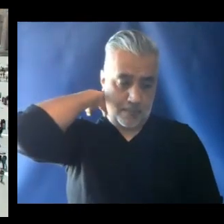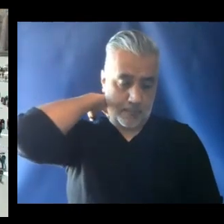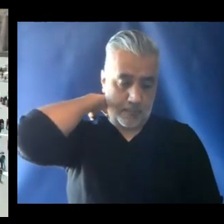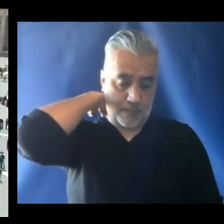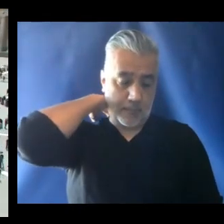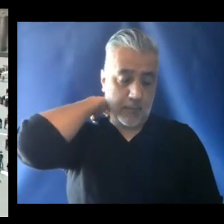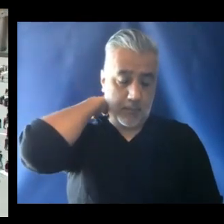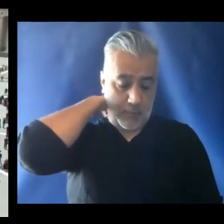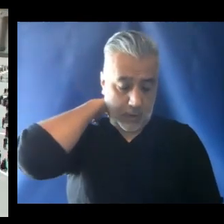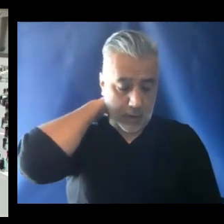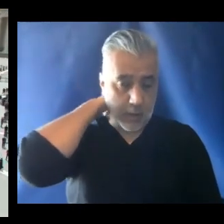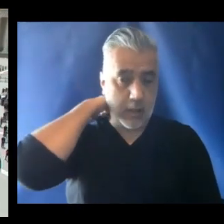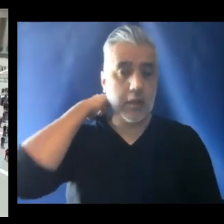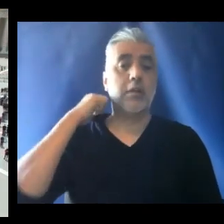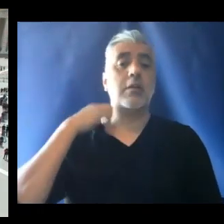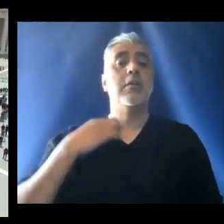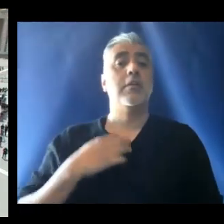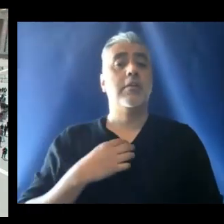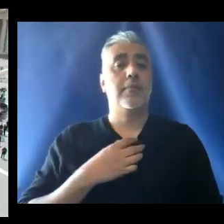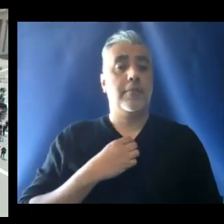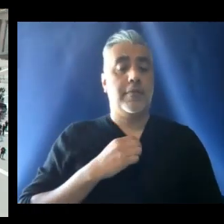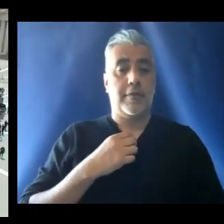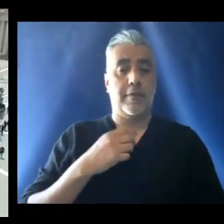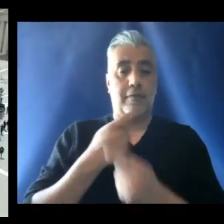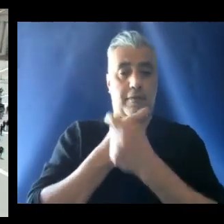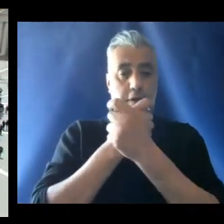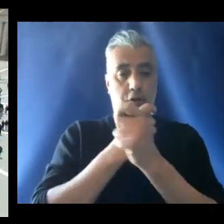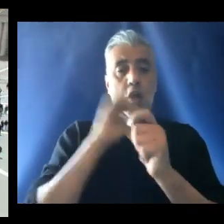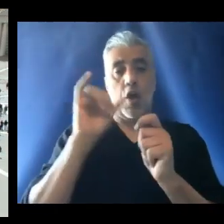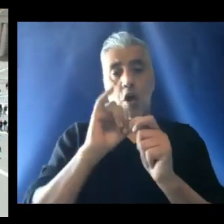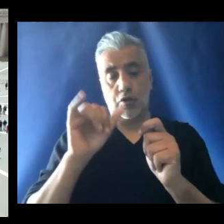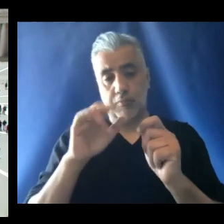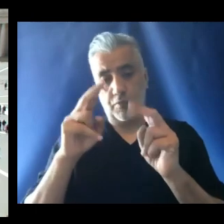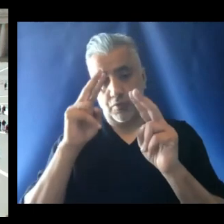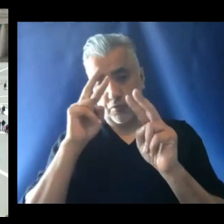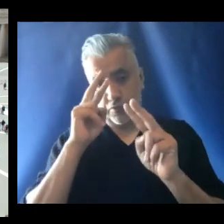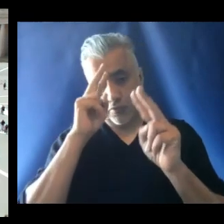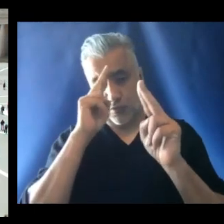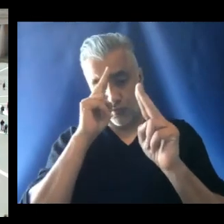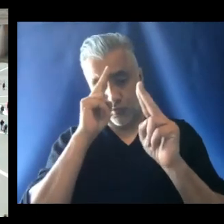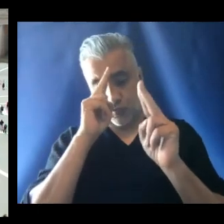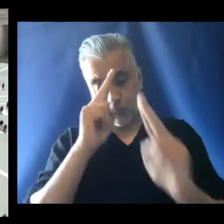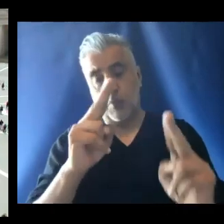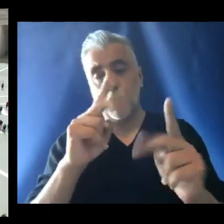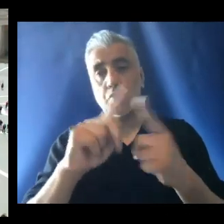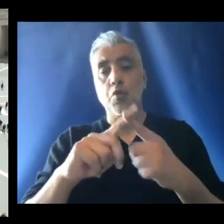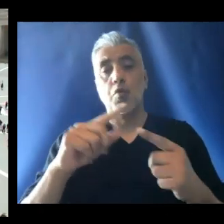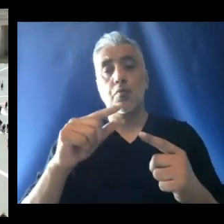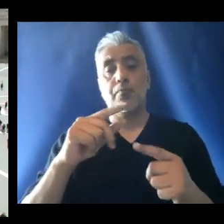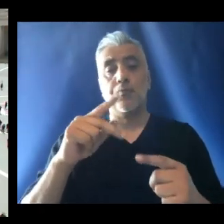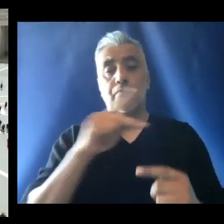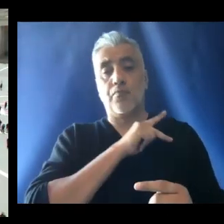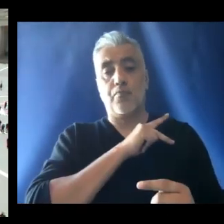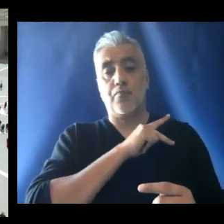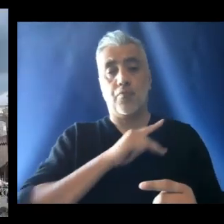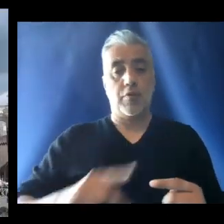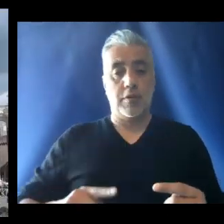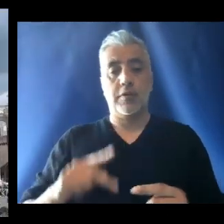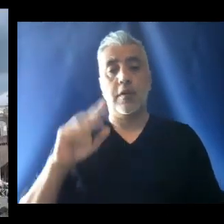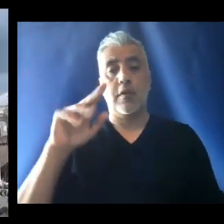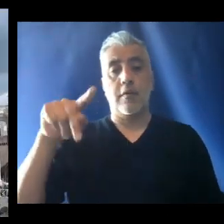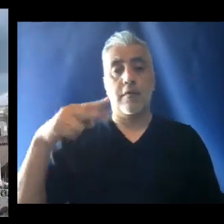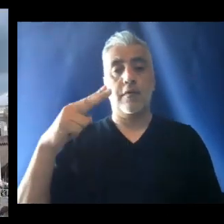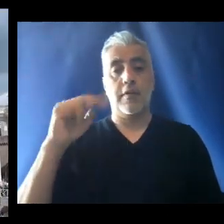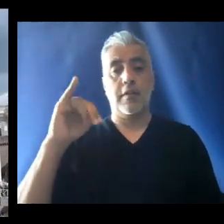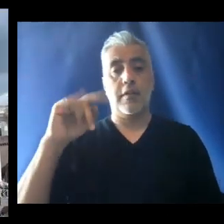And as you know, the Vatican has also paid tribute to Prince Philip in a homily during